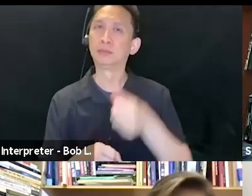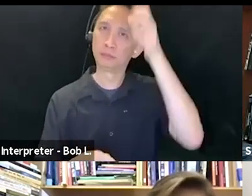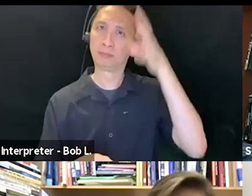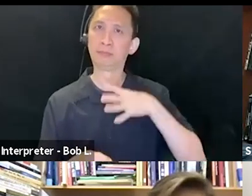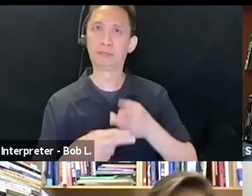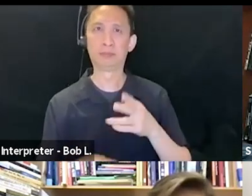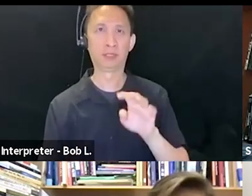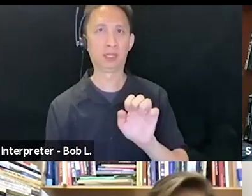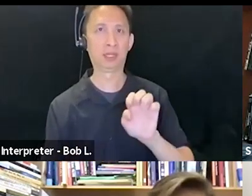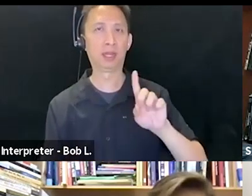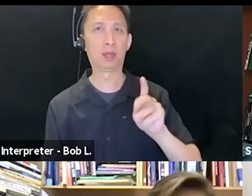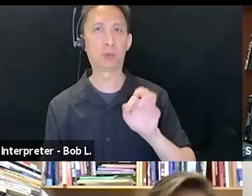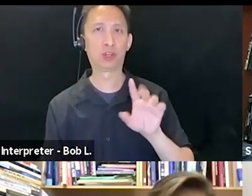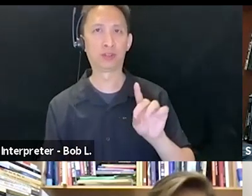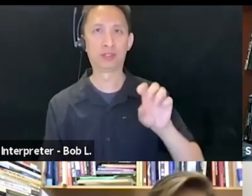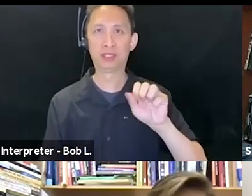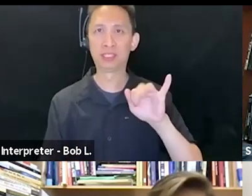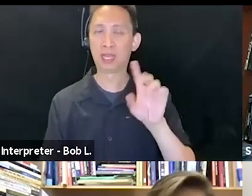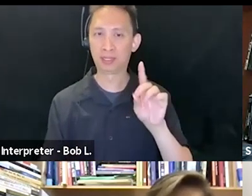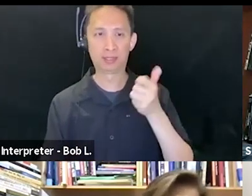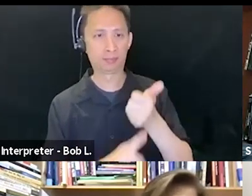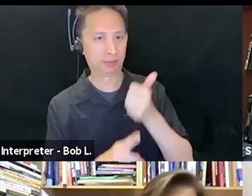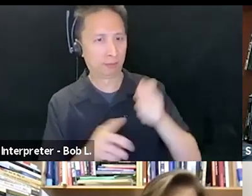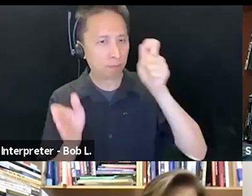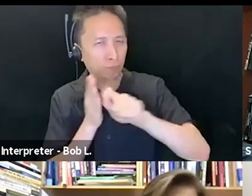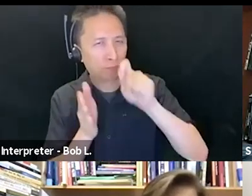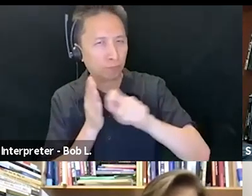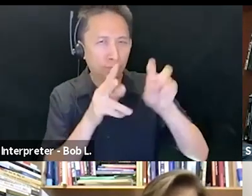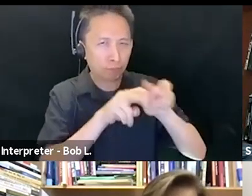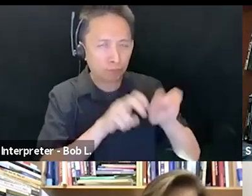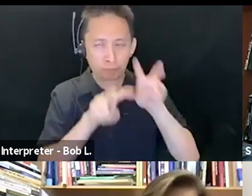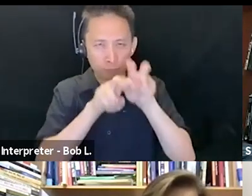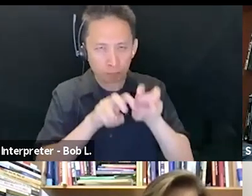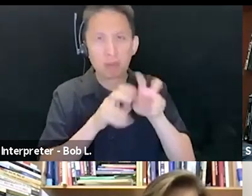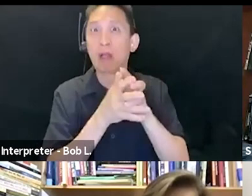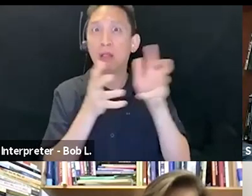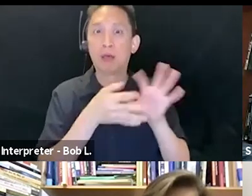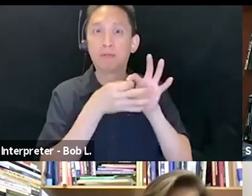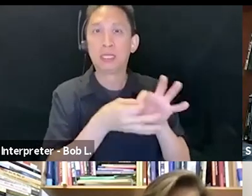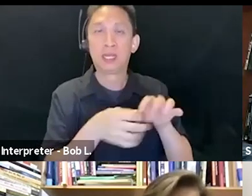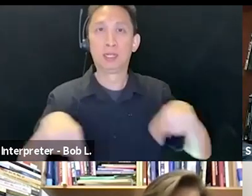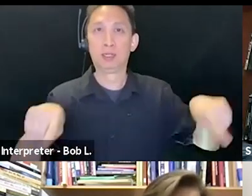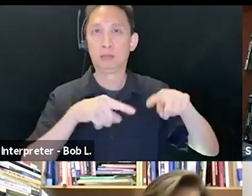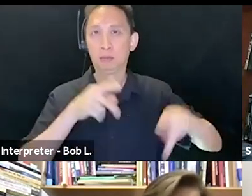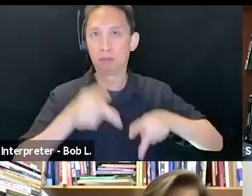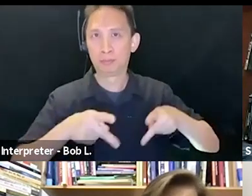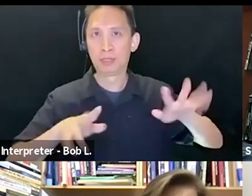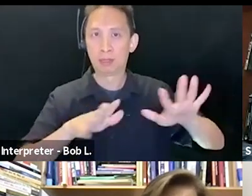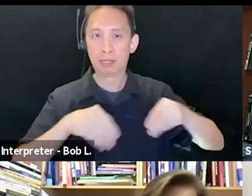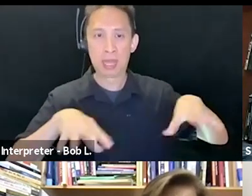for the historical and contemporary social conditions he cared about alike. From, and this is a very partial list,